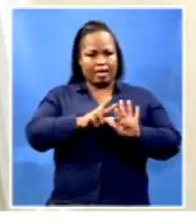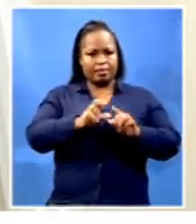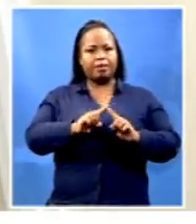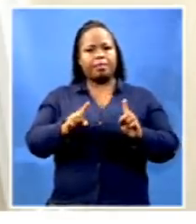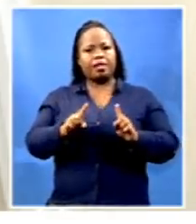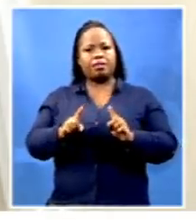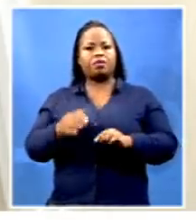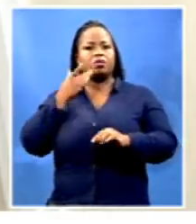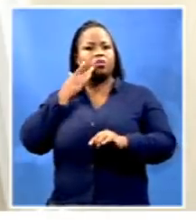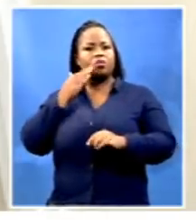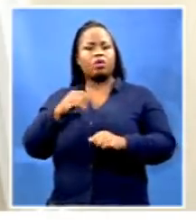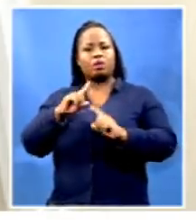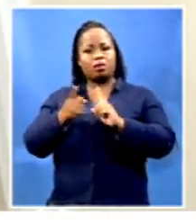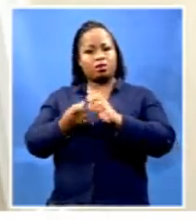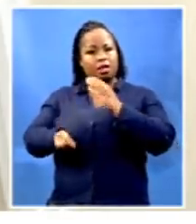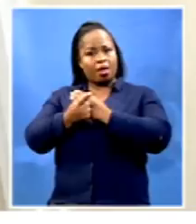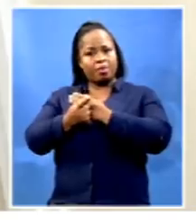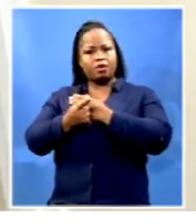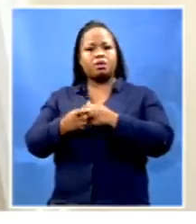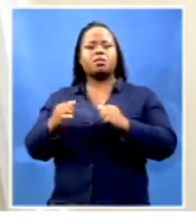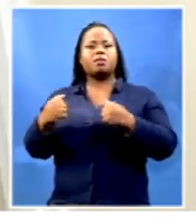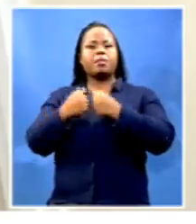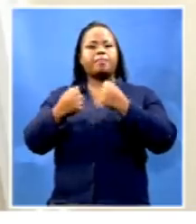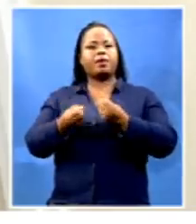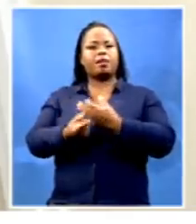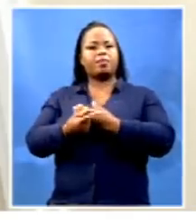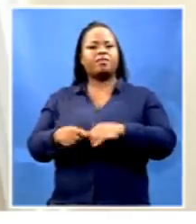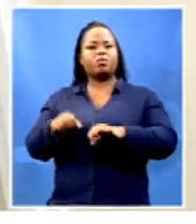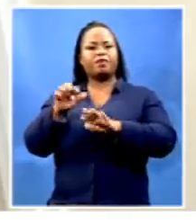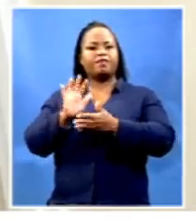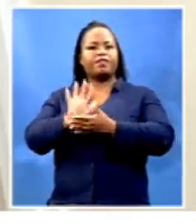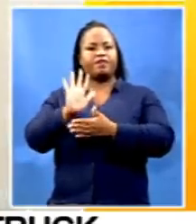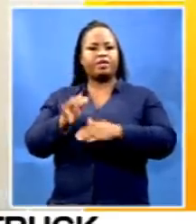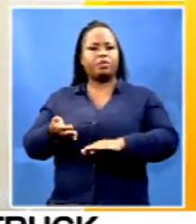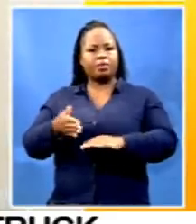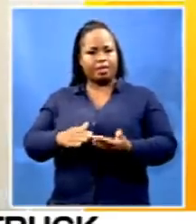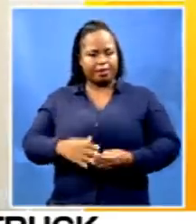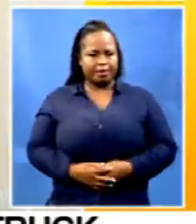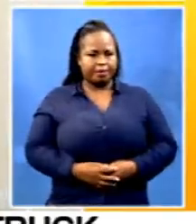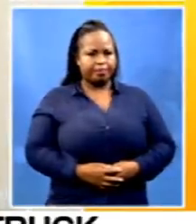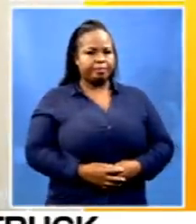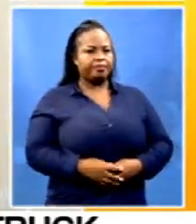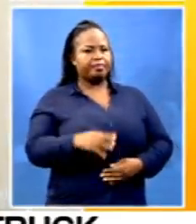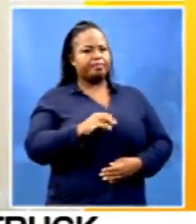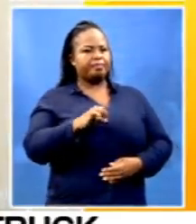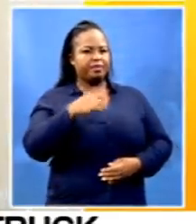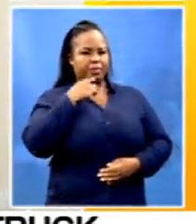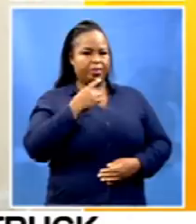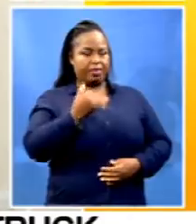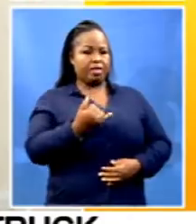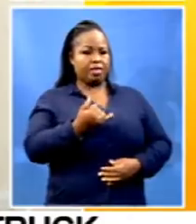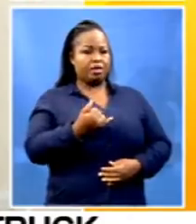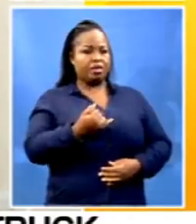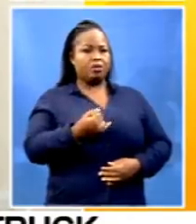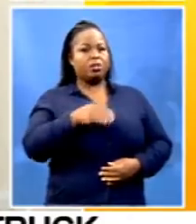when they experienced the accident. Emisi, from that information, I assume it's safe to conclude